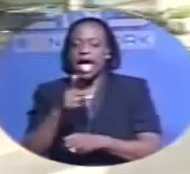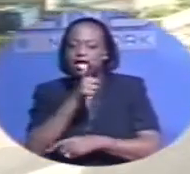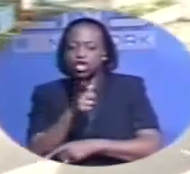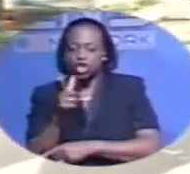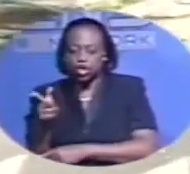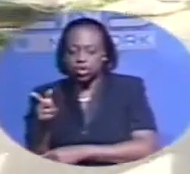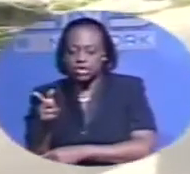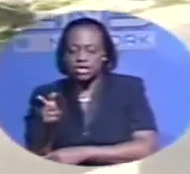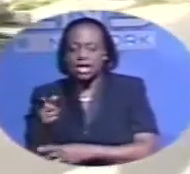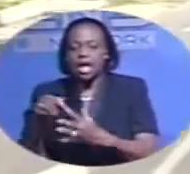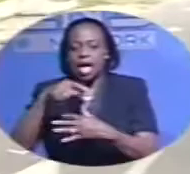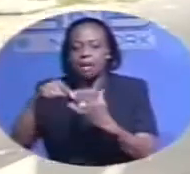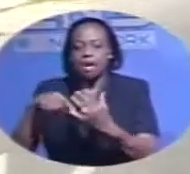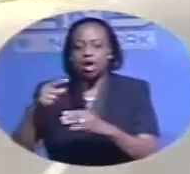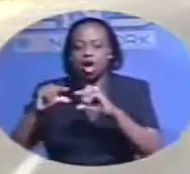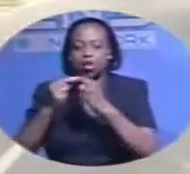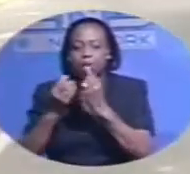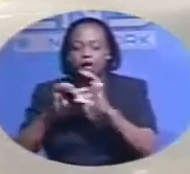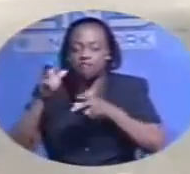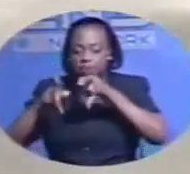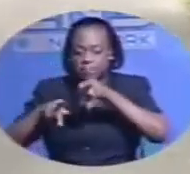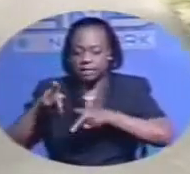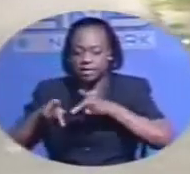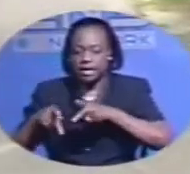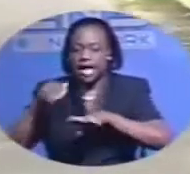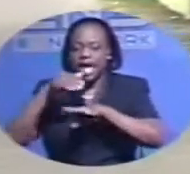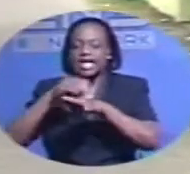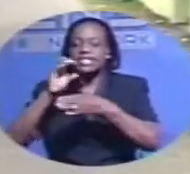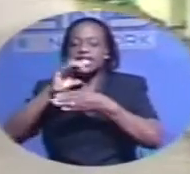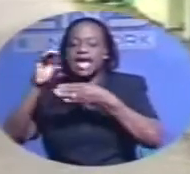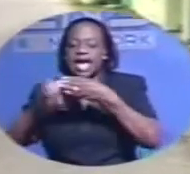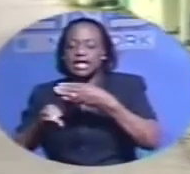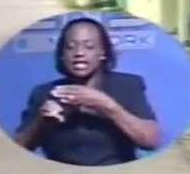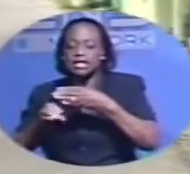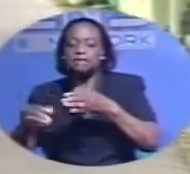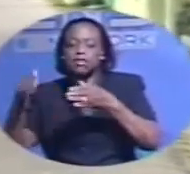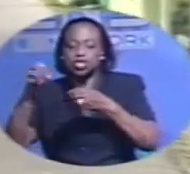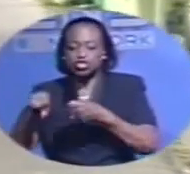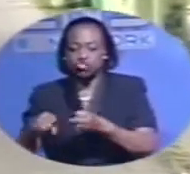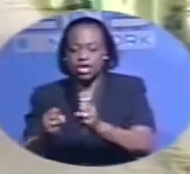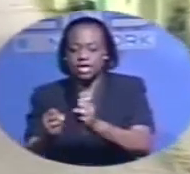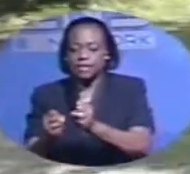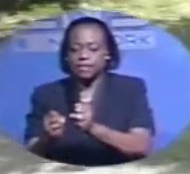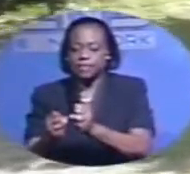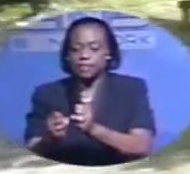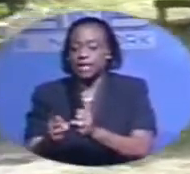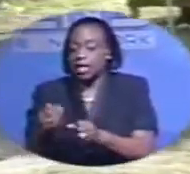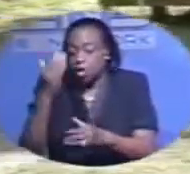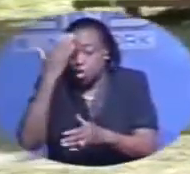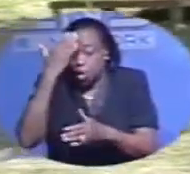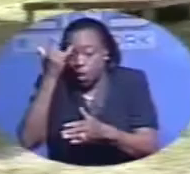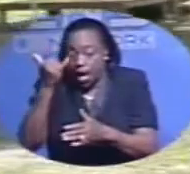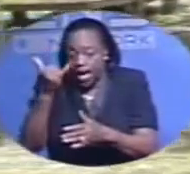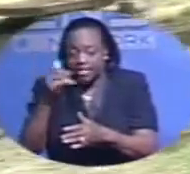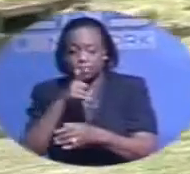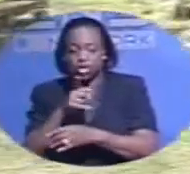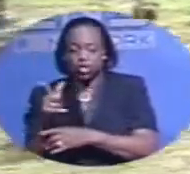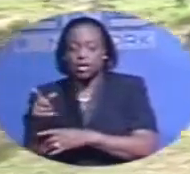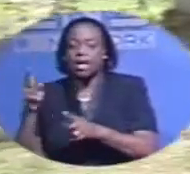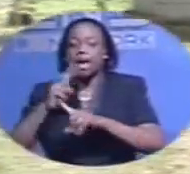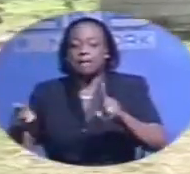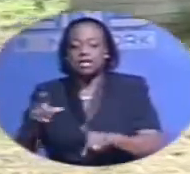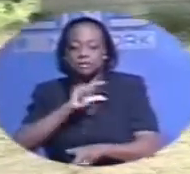some shots amongst a group of people at the end of the corner. Now the motive for that shooting is still unclear. However, police are